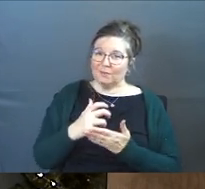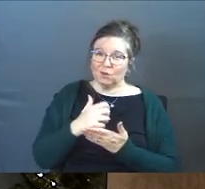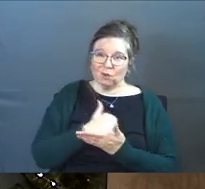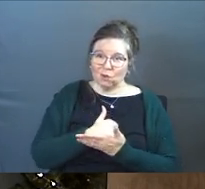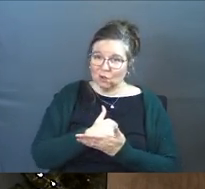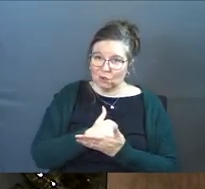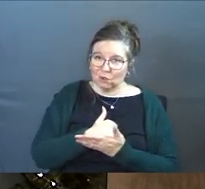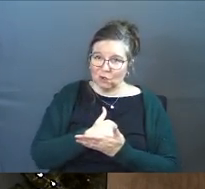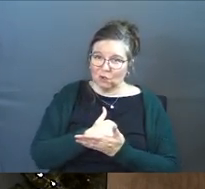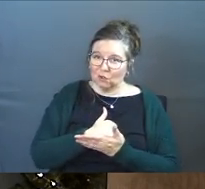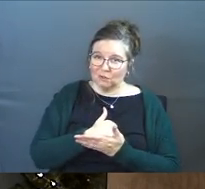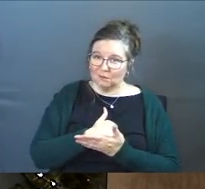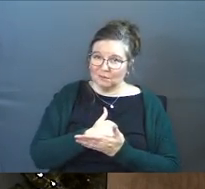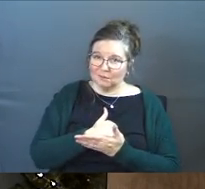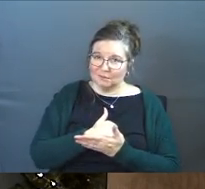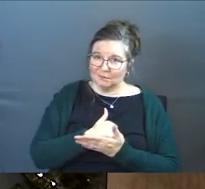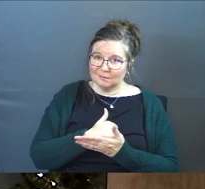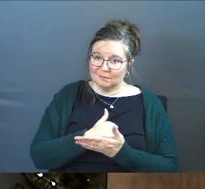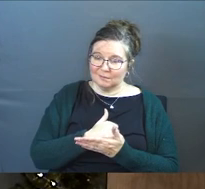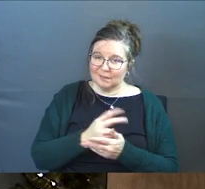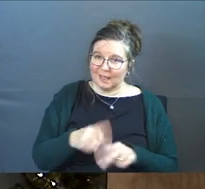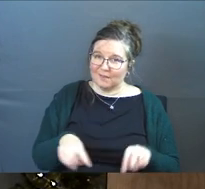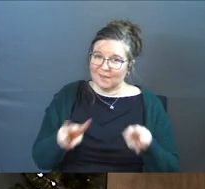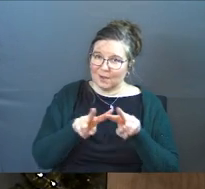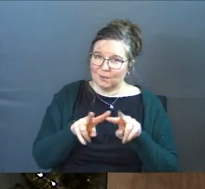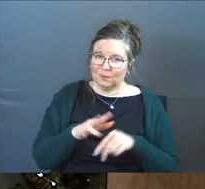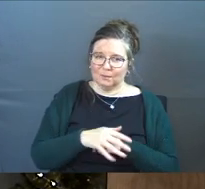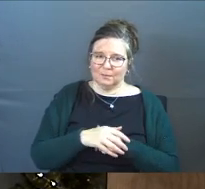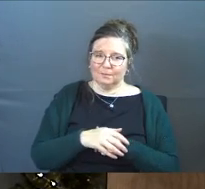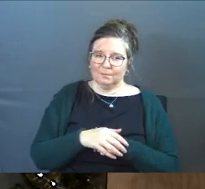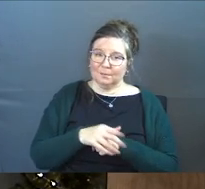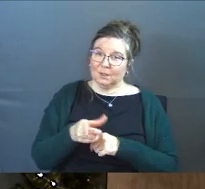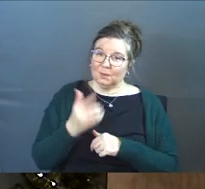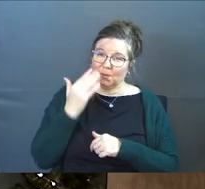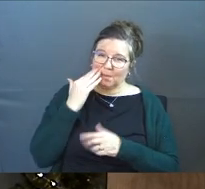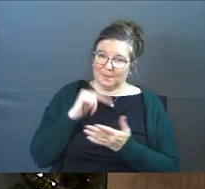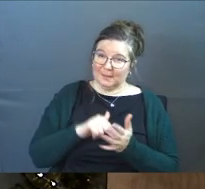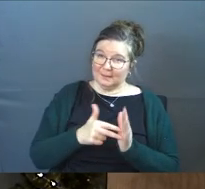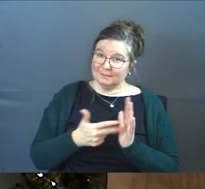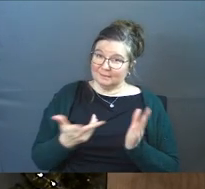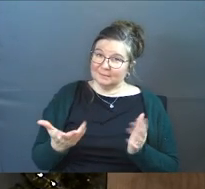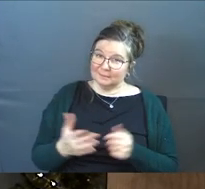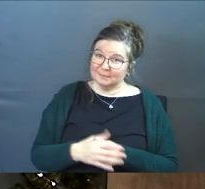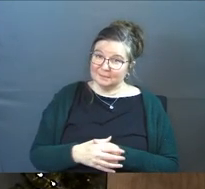to earn matter that was weird but you know what I mean